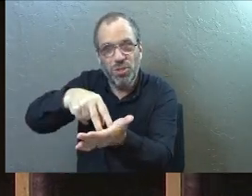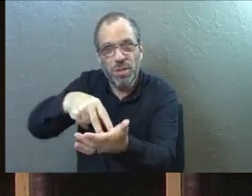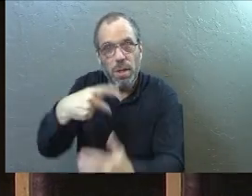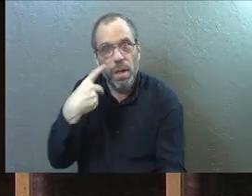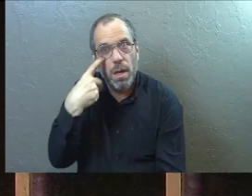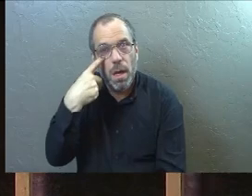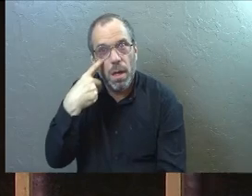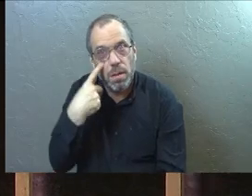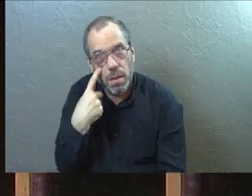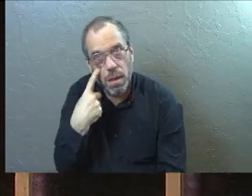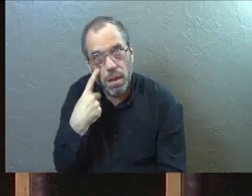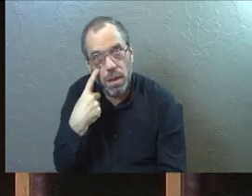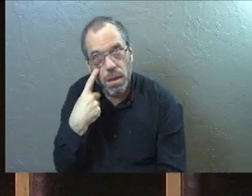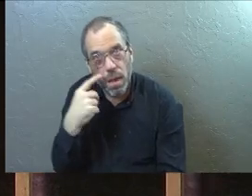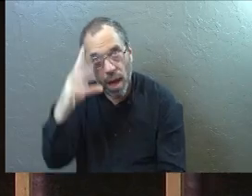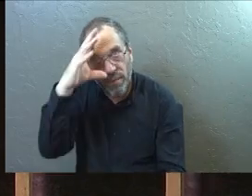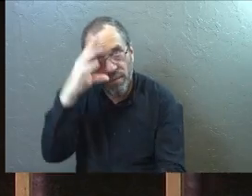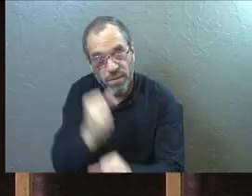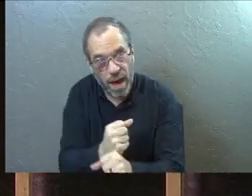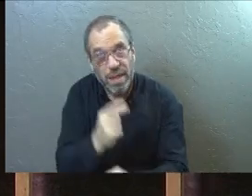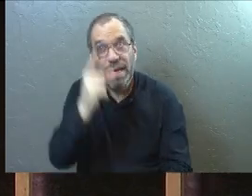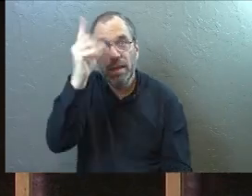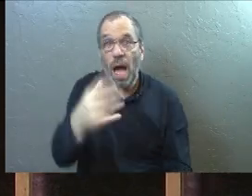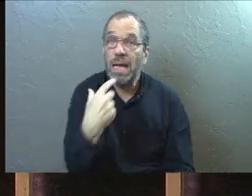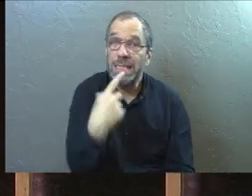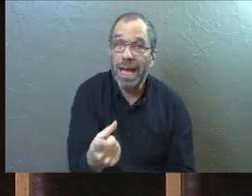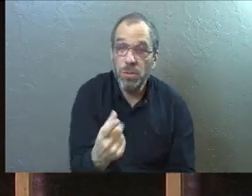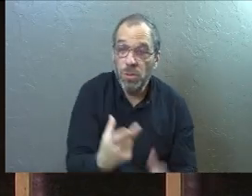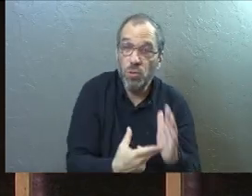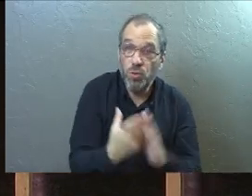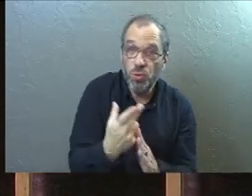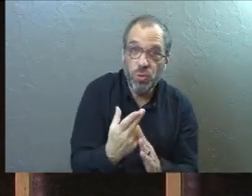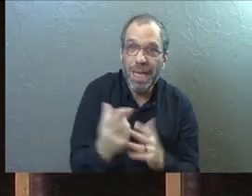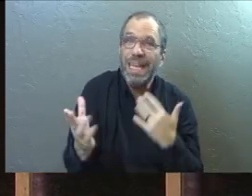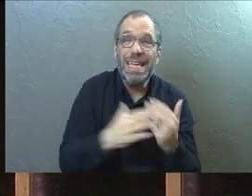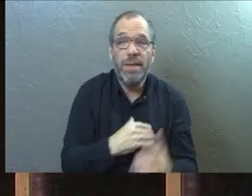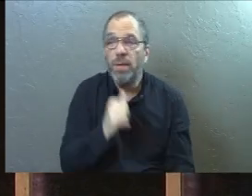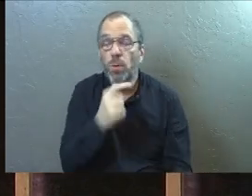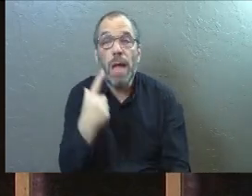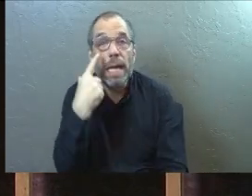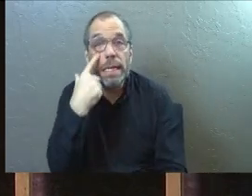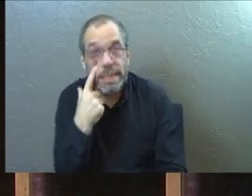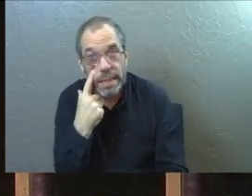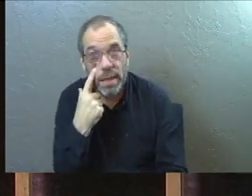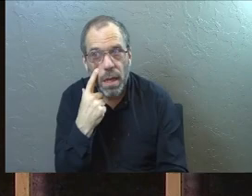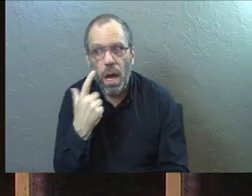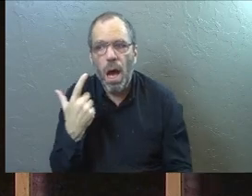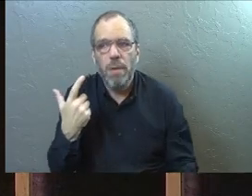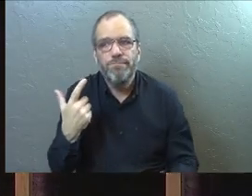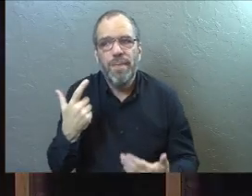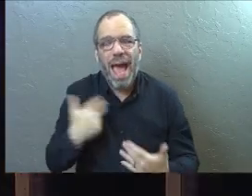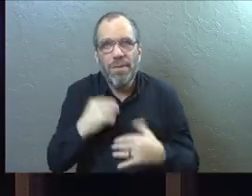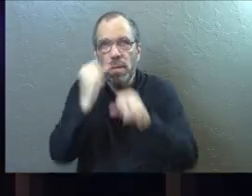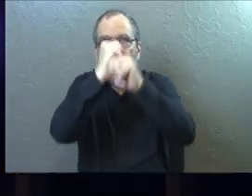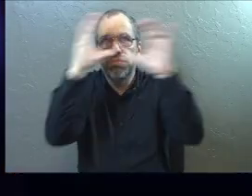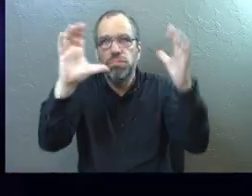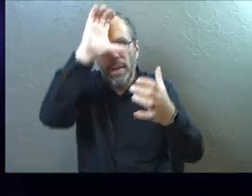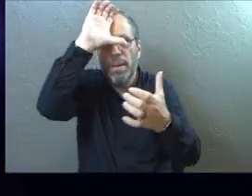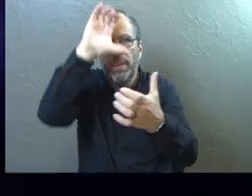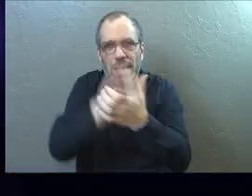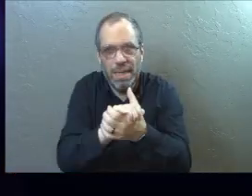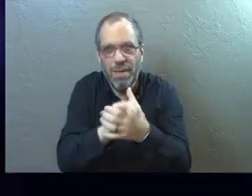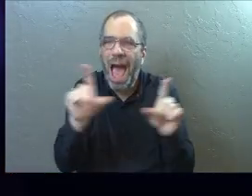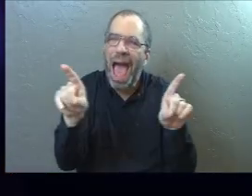See things with eyes of faith that God has told you is true. Even if you've never seen it before, is resurrection